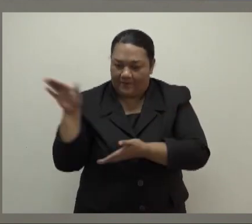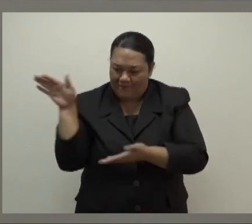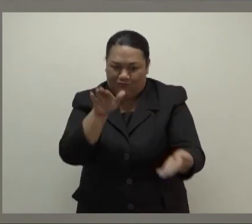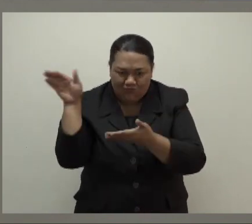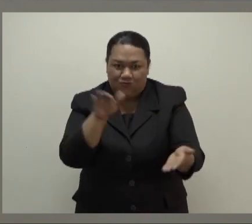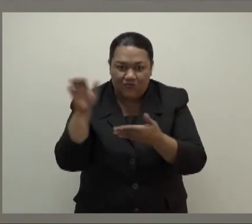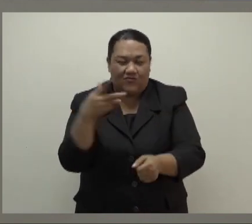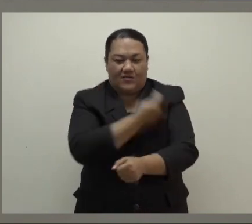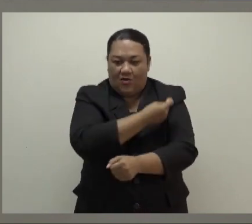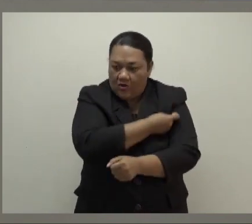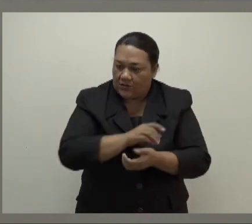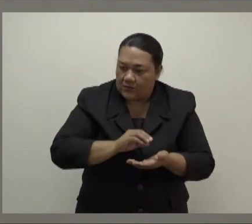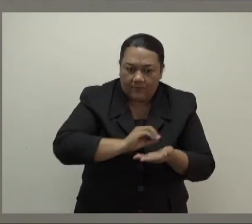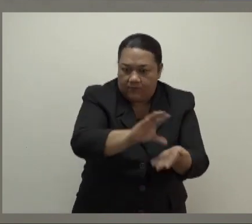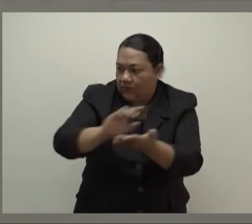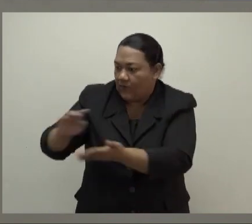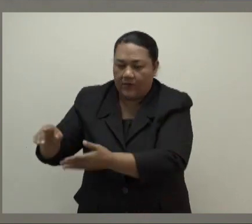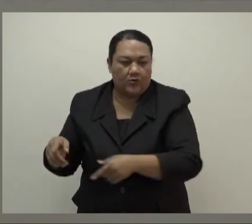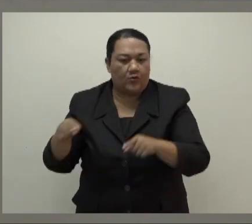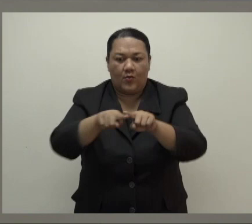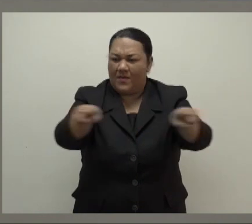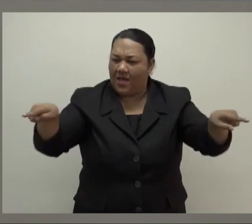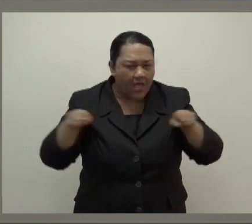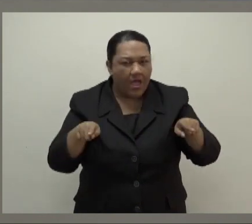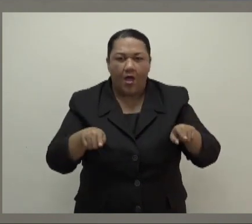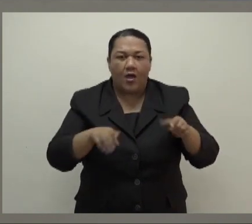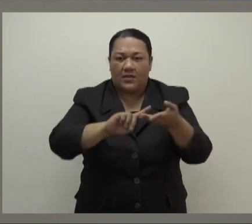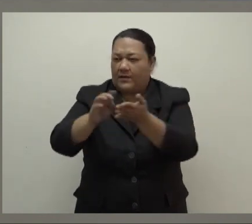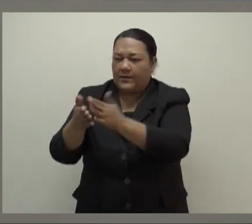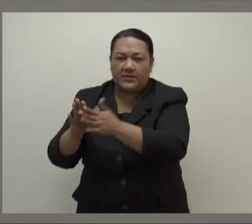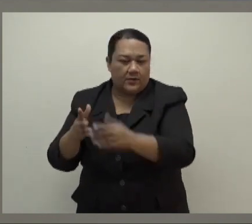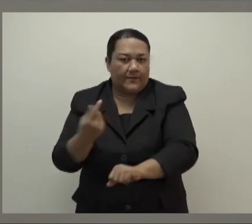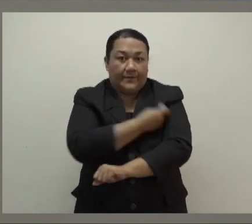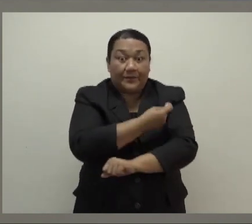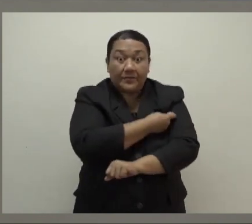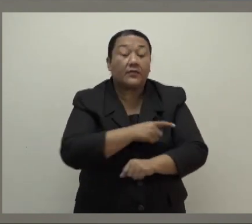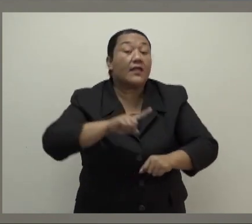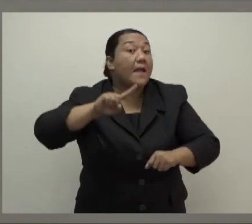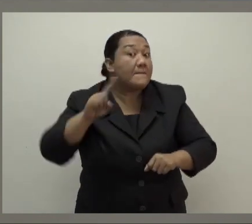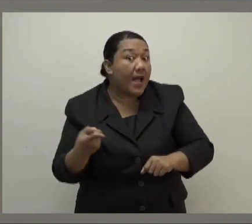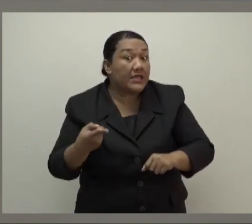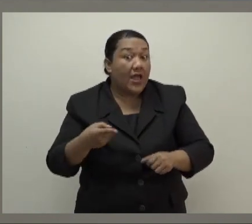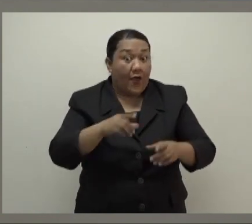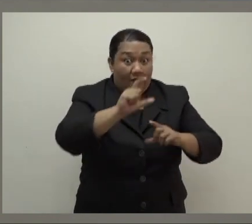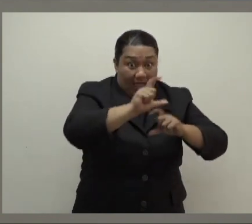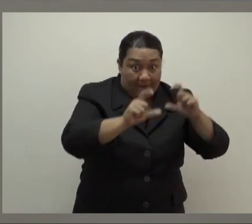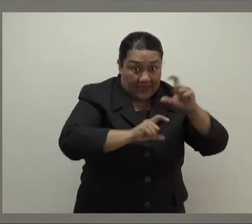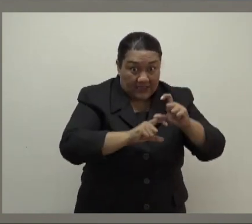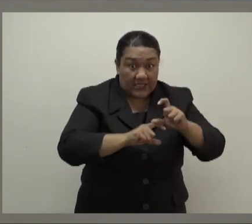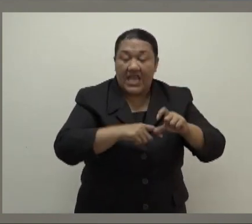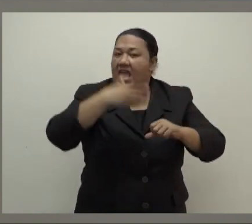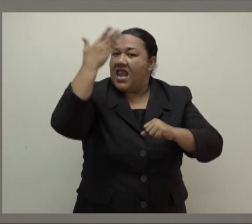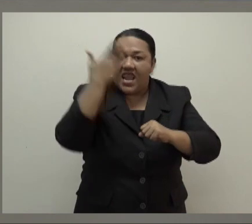Unlike many more advanced countries, our ICU capacity was never overwhelmed by the third wave of cases,